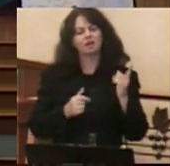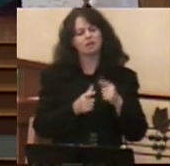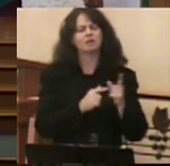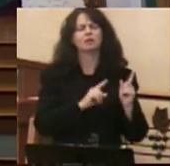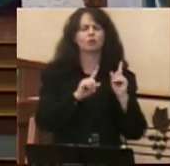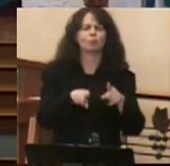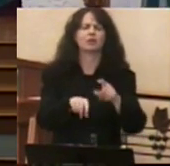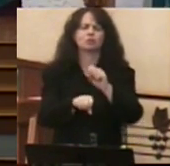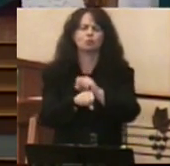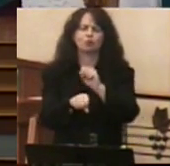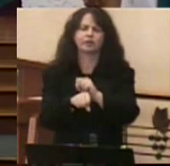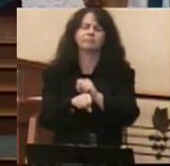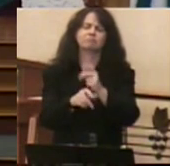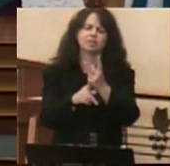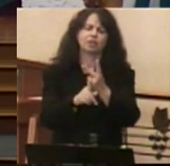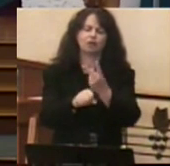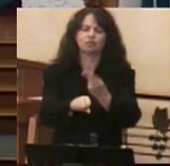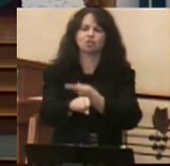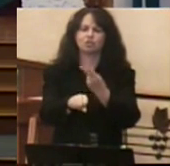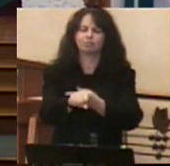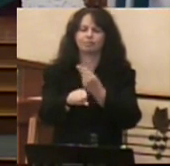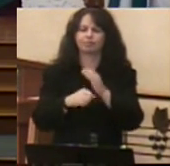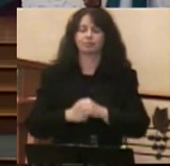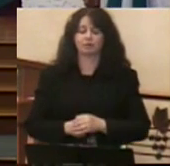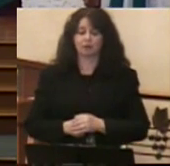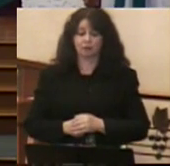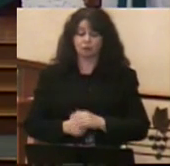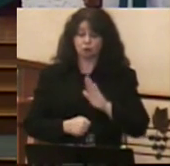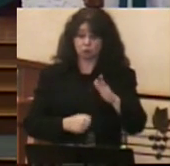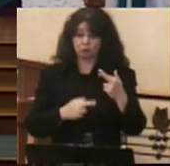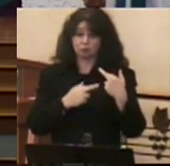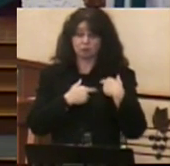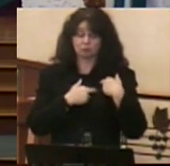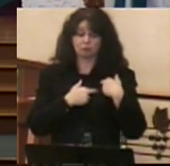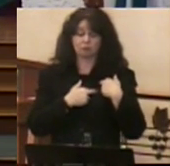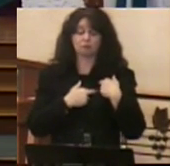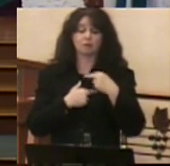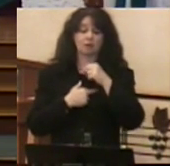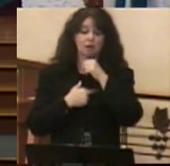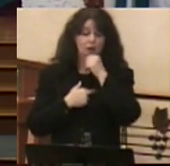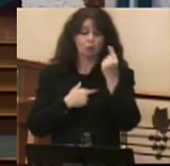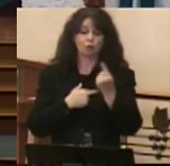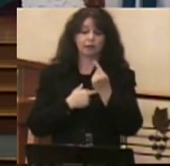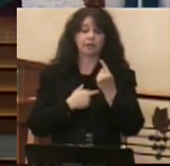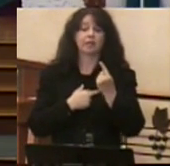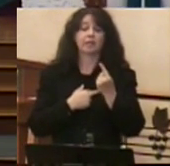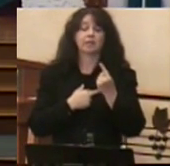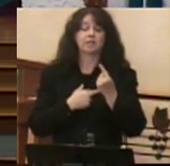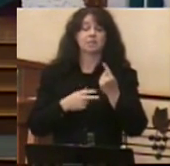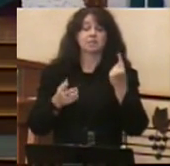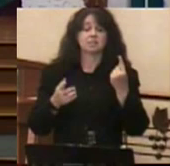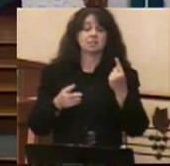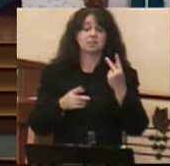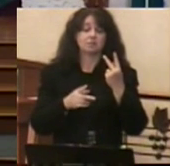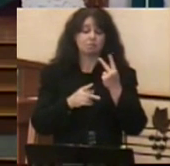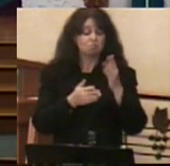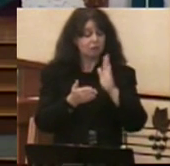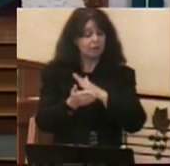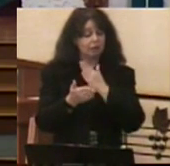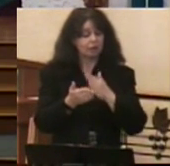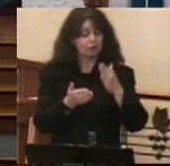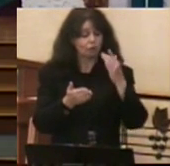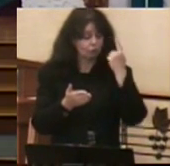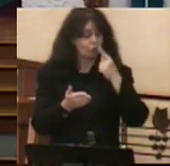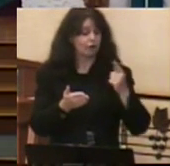to water and to places where they would find nourishment, but also in defending and protecting the sheep.